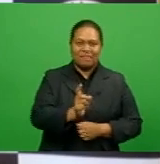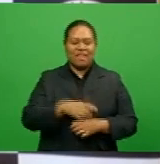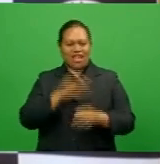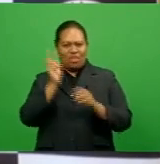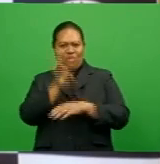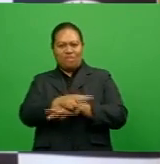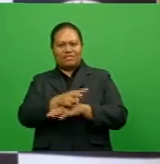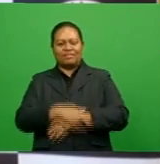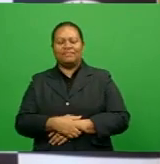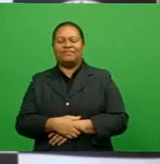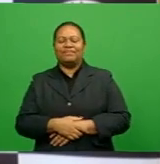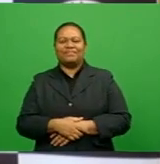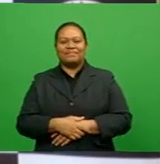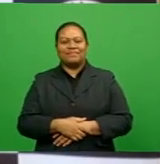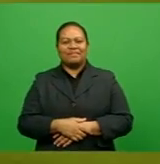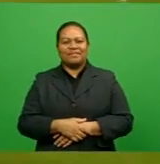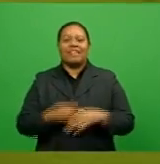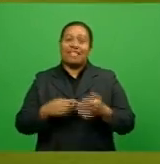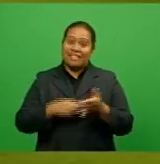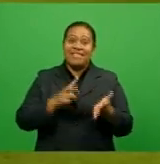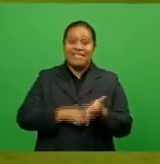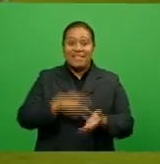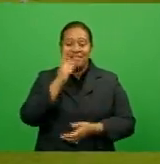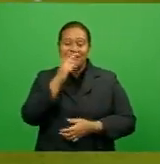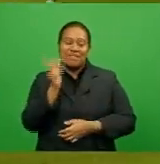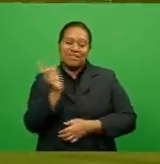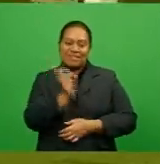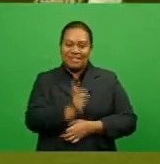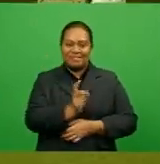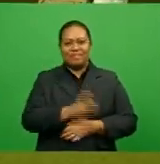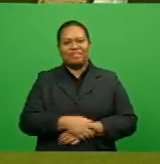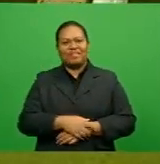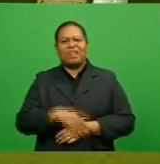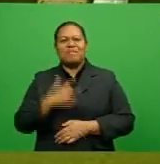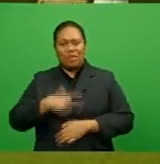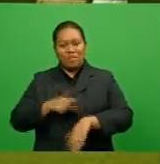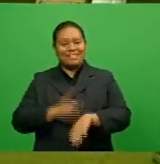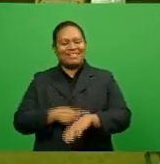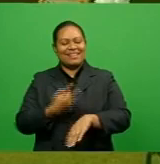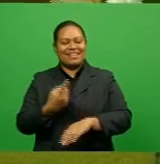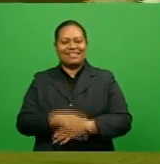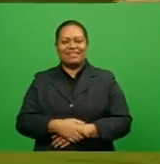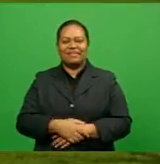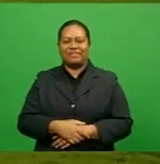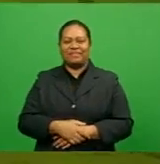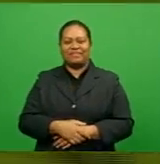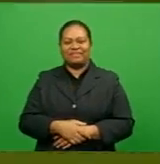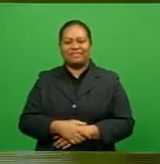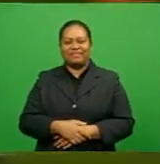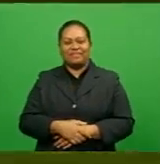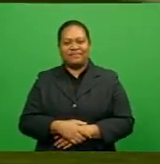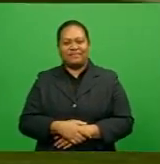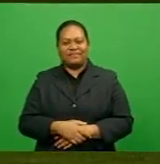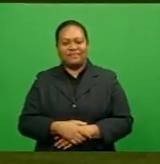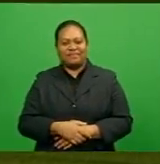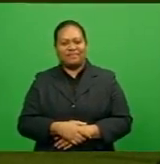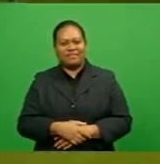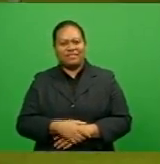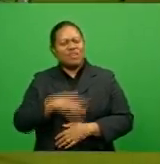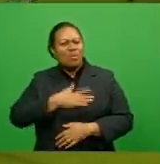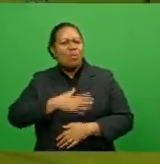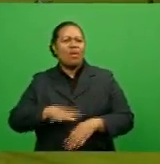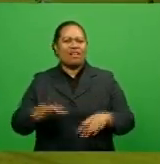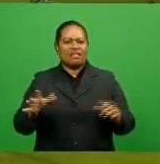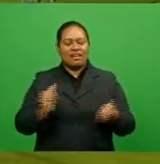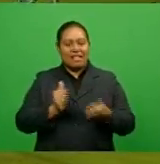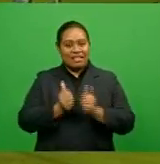crowd, television viewers etc. when it is late, and we want the match after